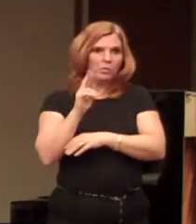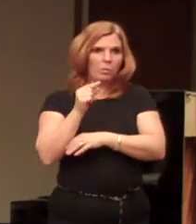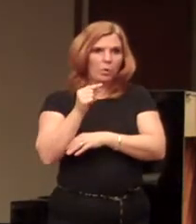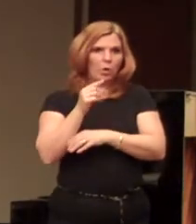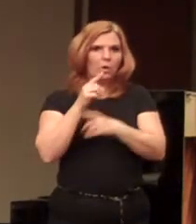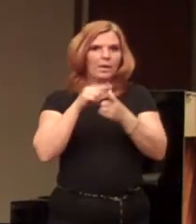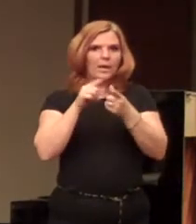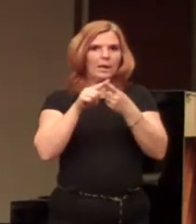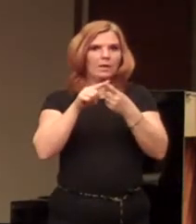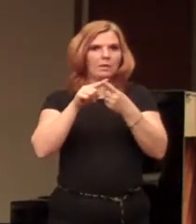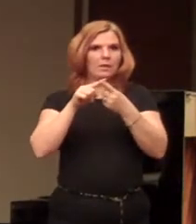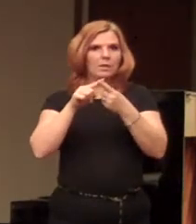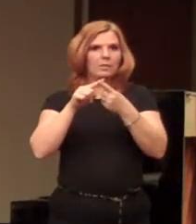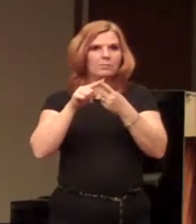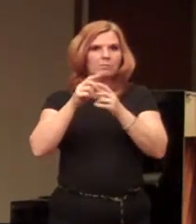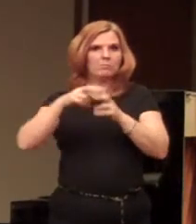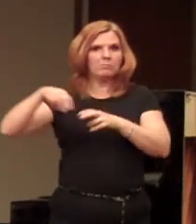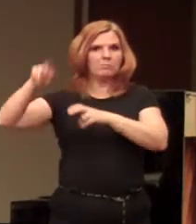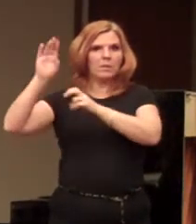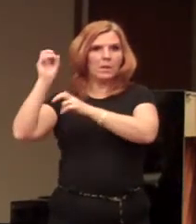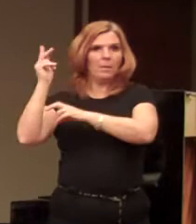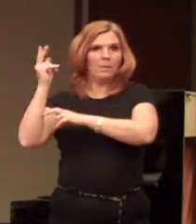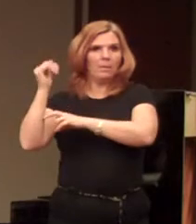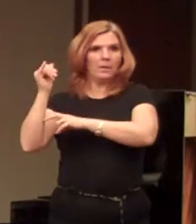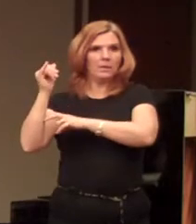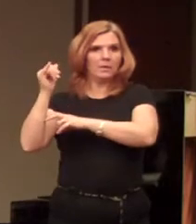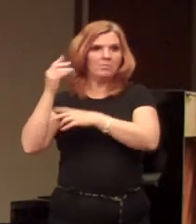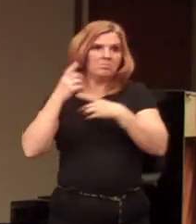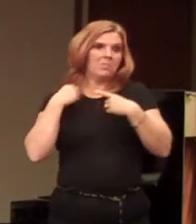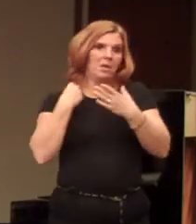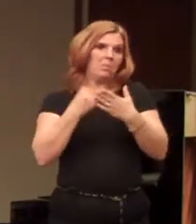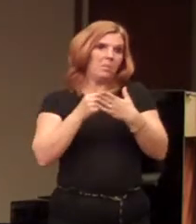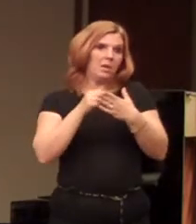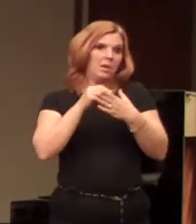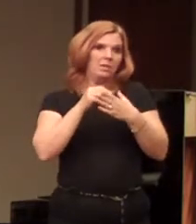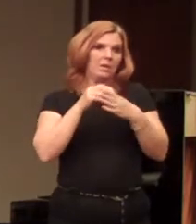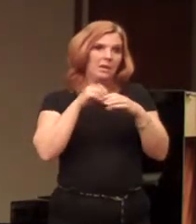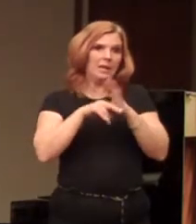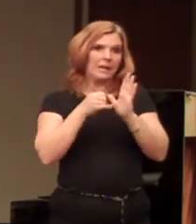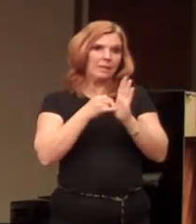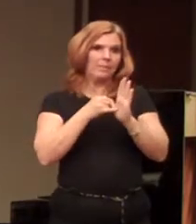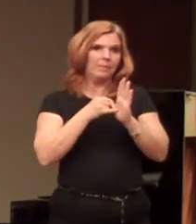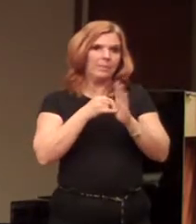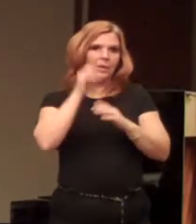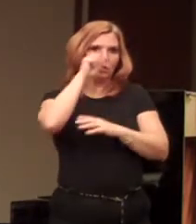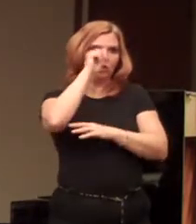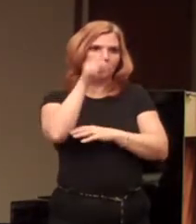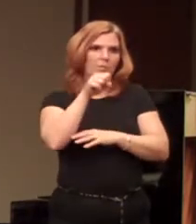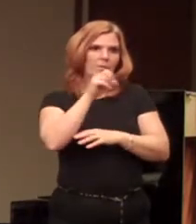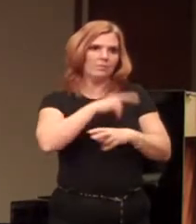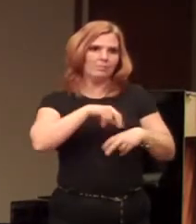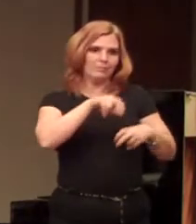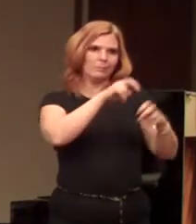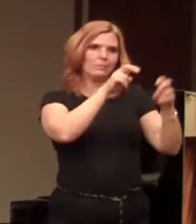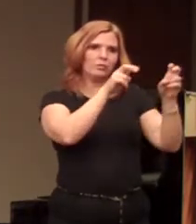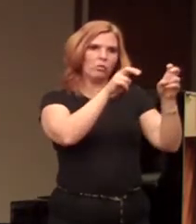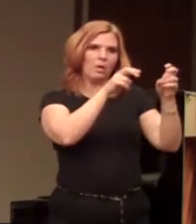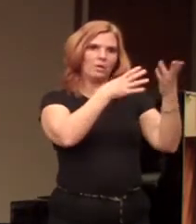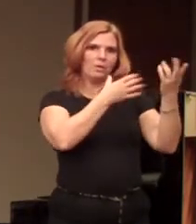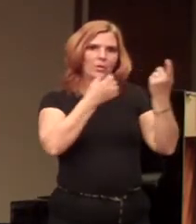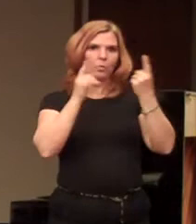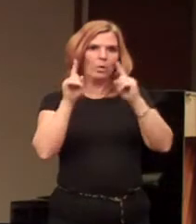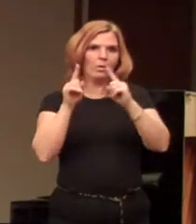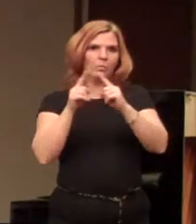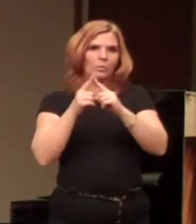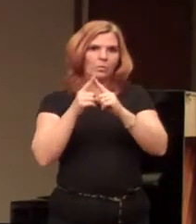and then took the one out. In fact, Bethany College had some money invested in it. You want to go to Steubenville? Take a trolley. You want to